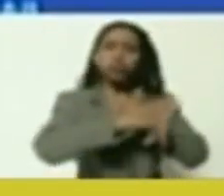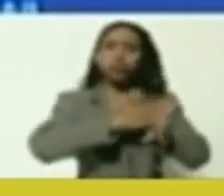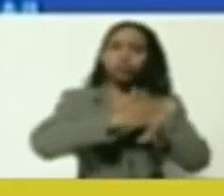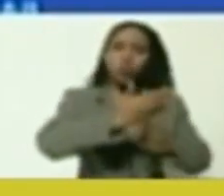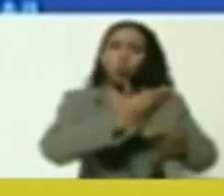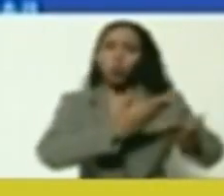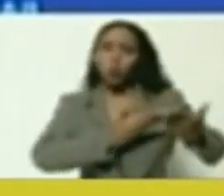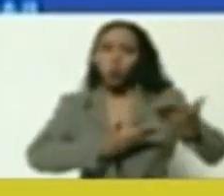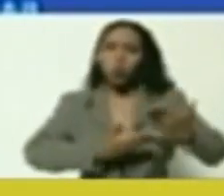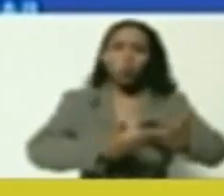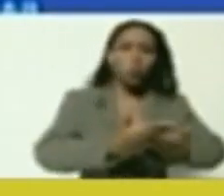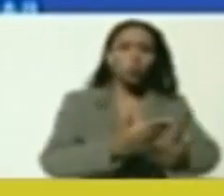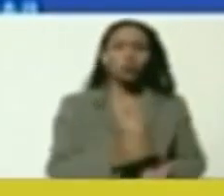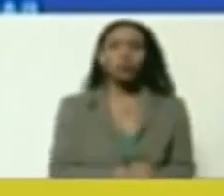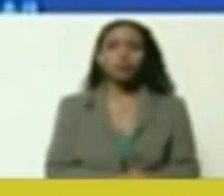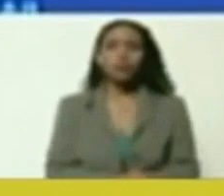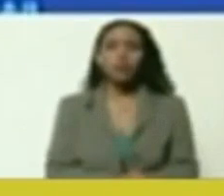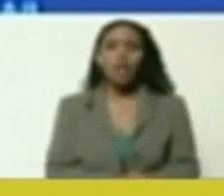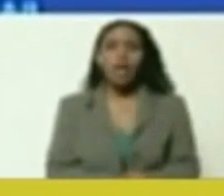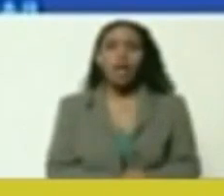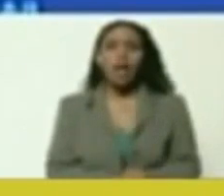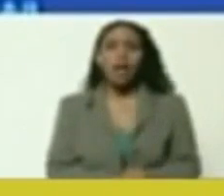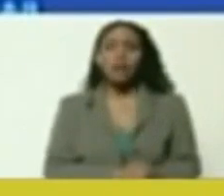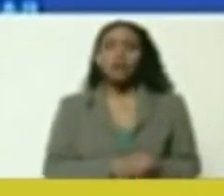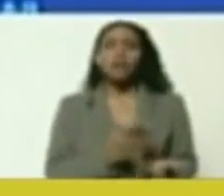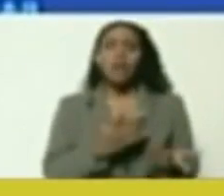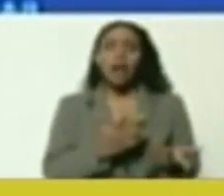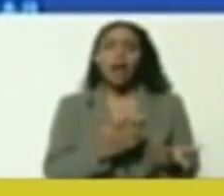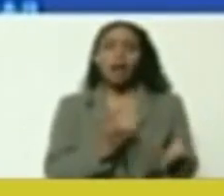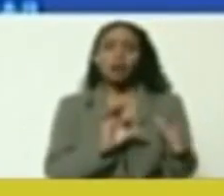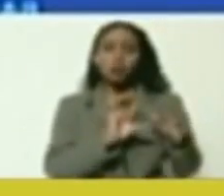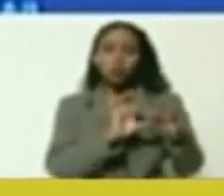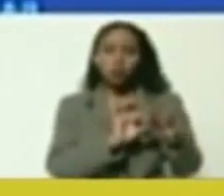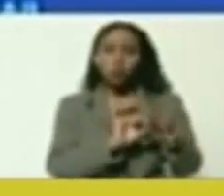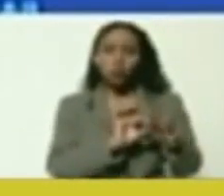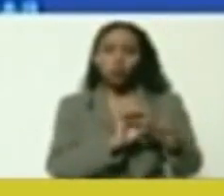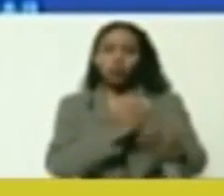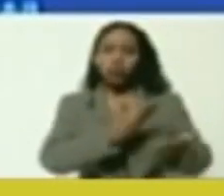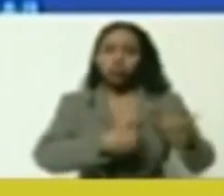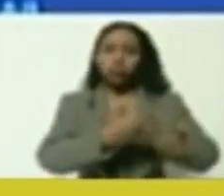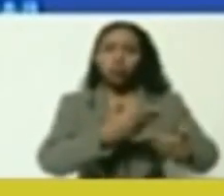relations of work, of cooperation of the human relations.